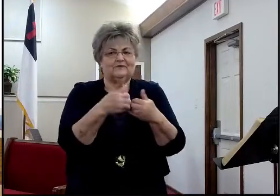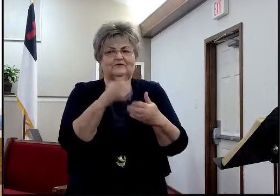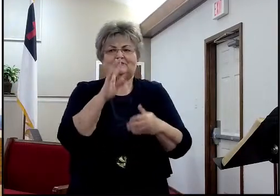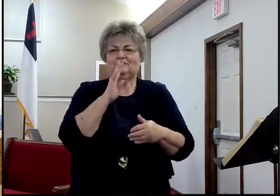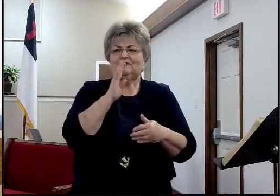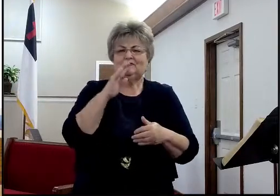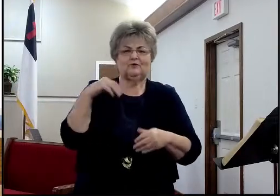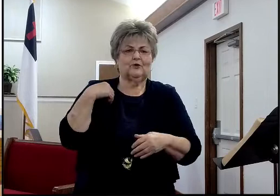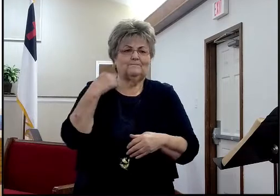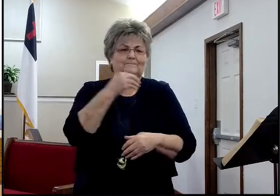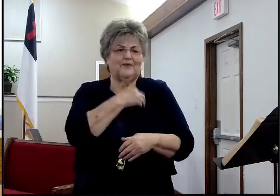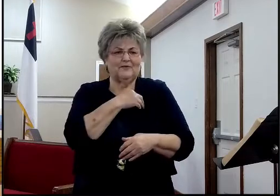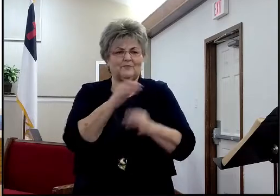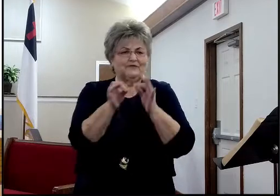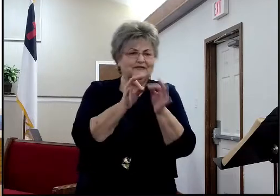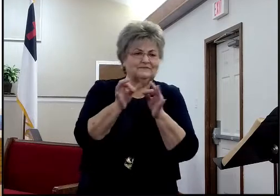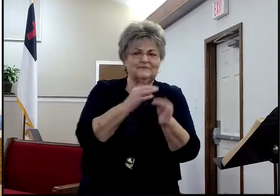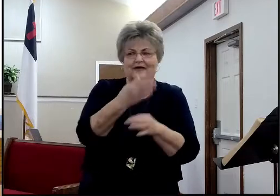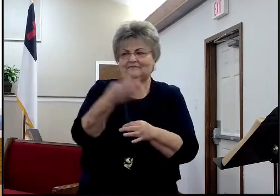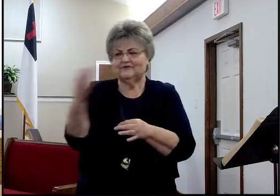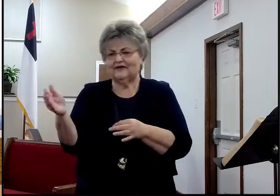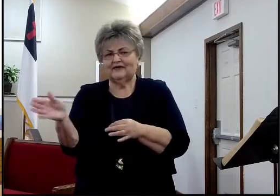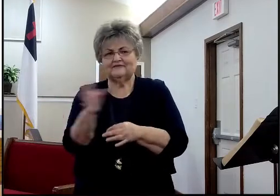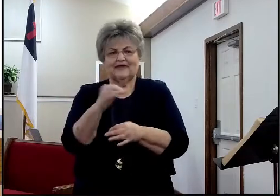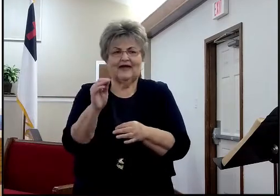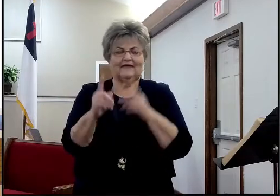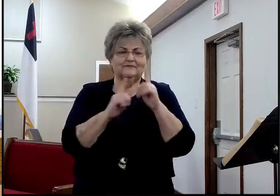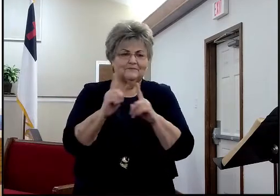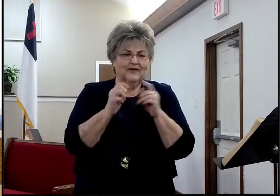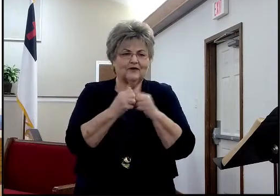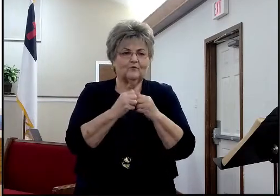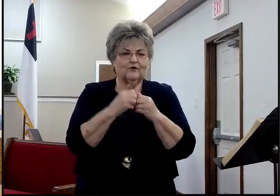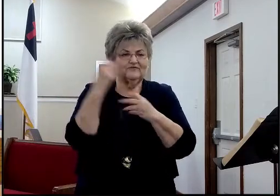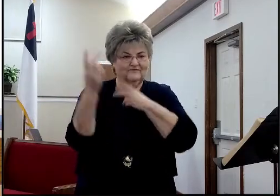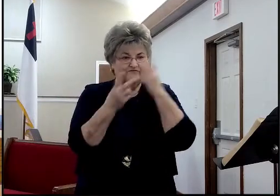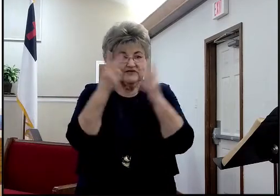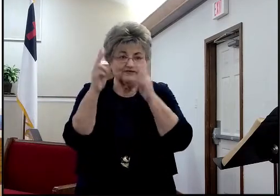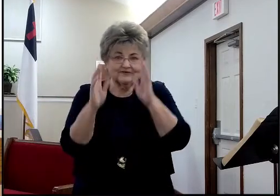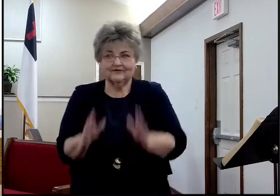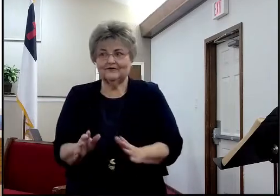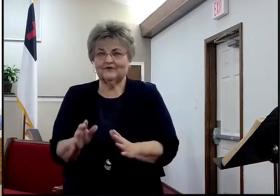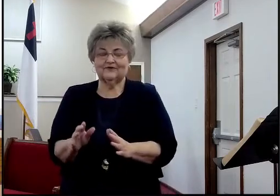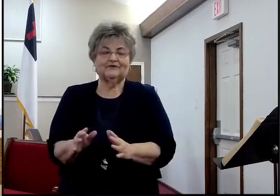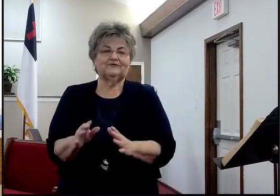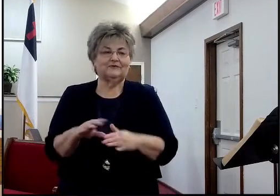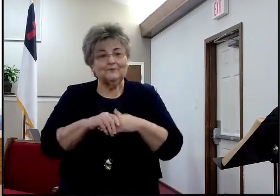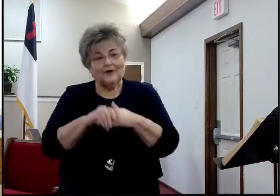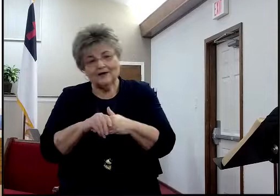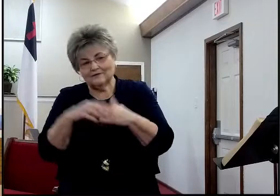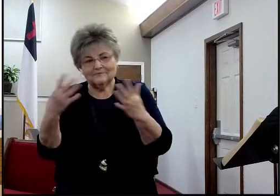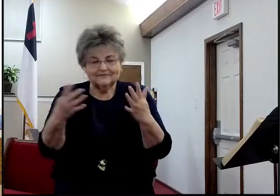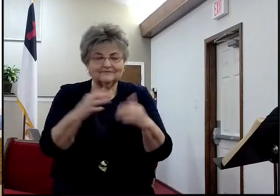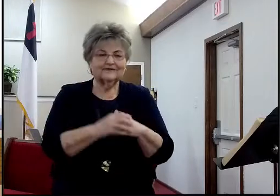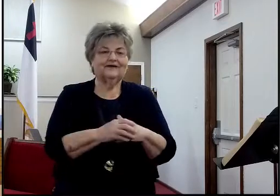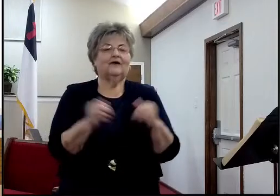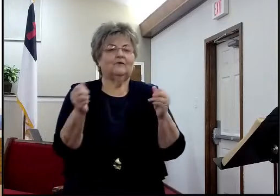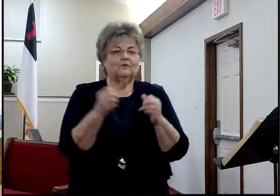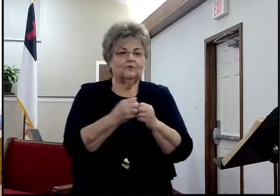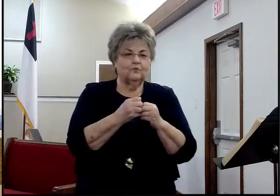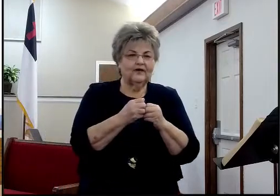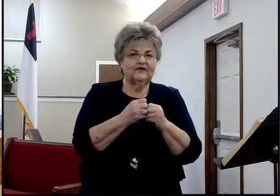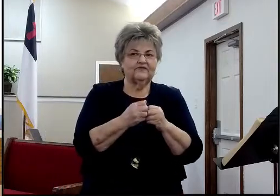and then try to speak to our visitors and try to spread myself. I really struggle with this just about every service, to be honest. And with the level of